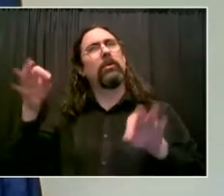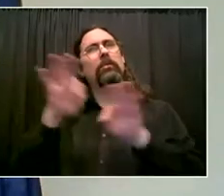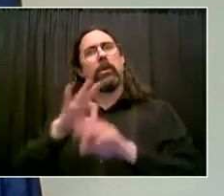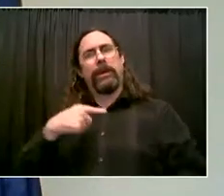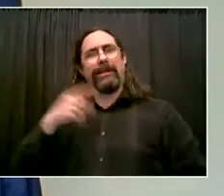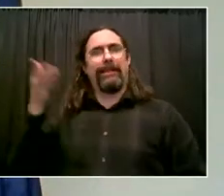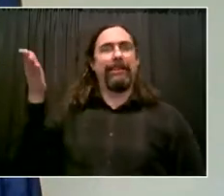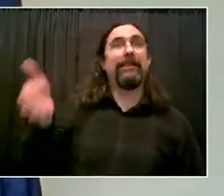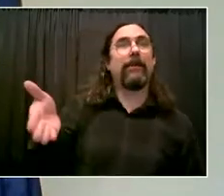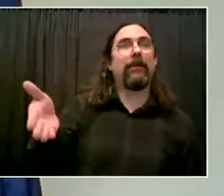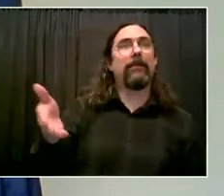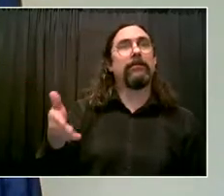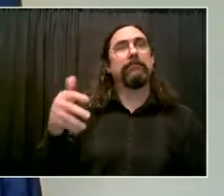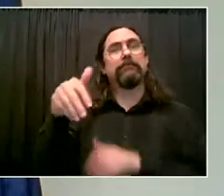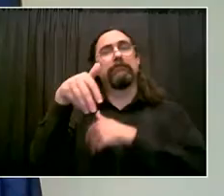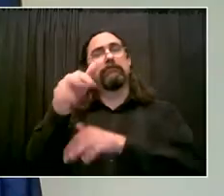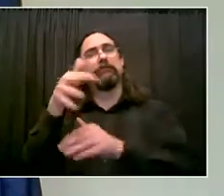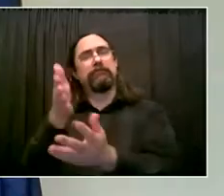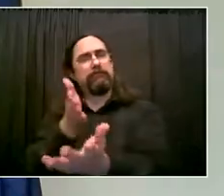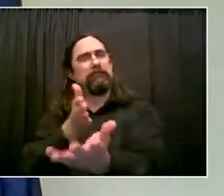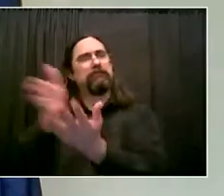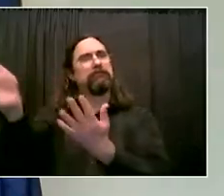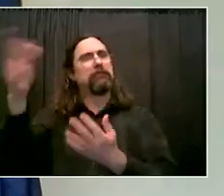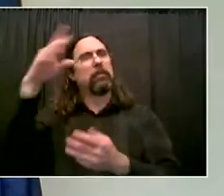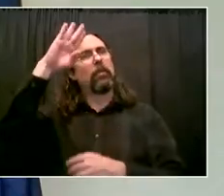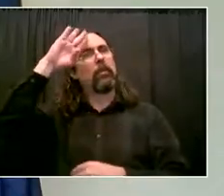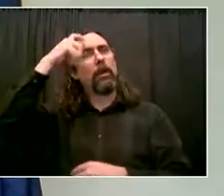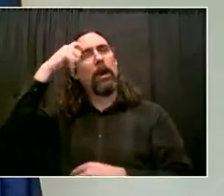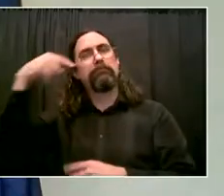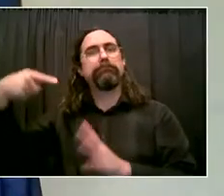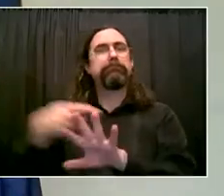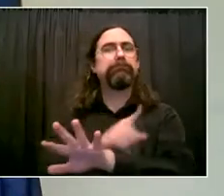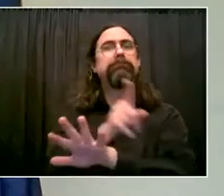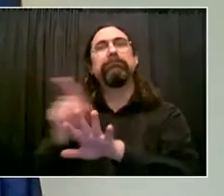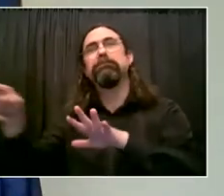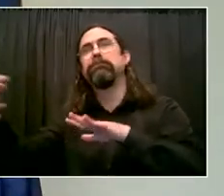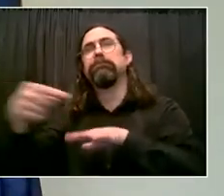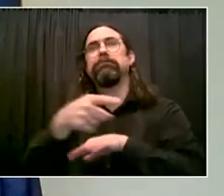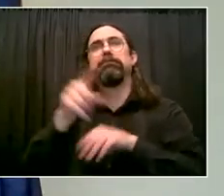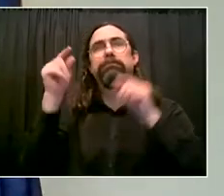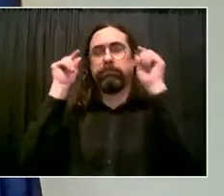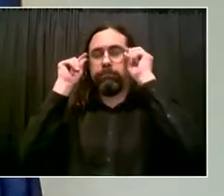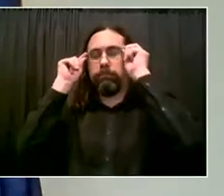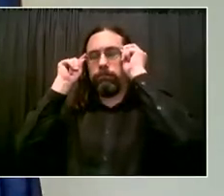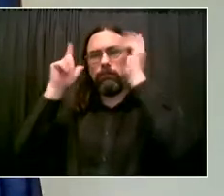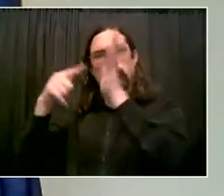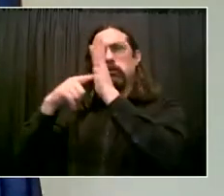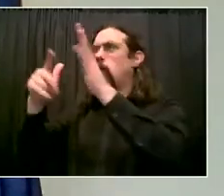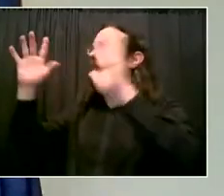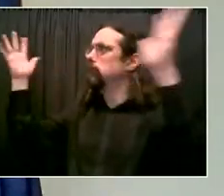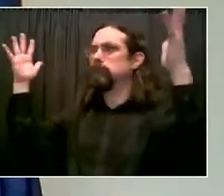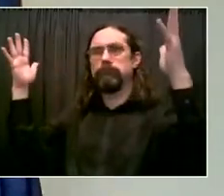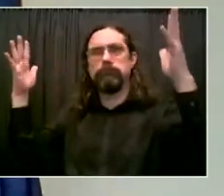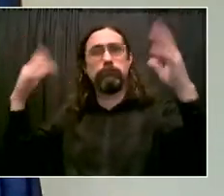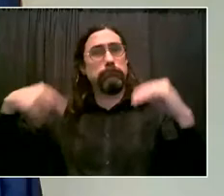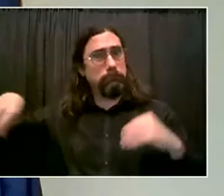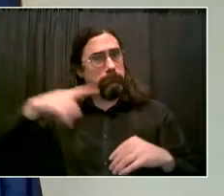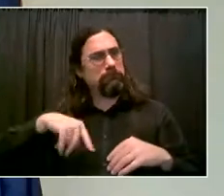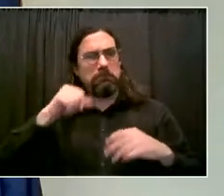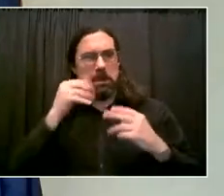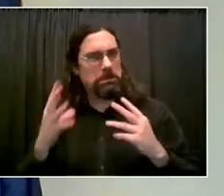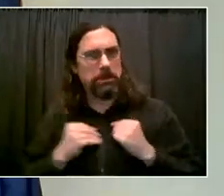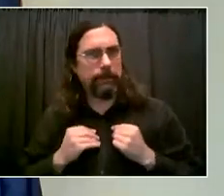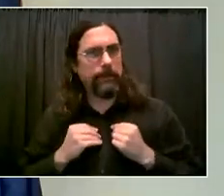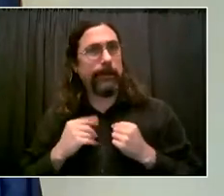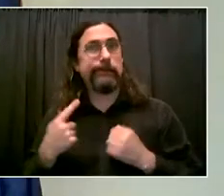and so many homicides and things happen along the walk that we did. And those communities were happy to see the DA there, to see the police